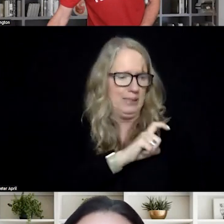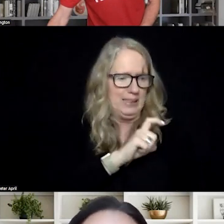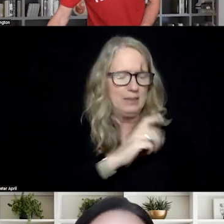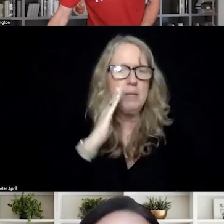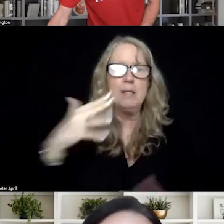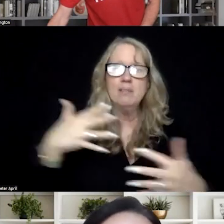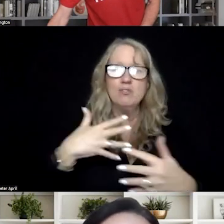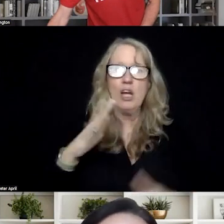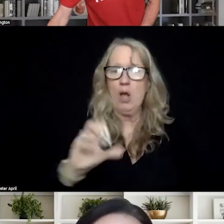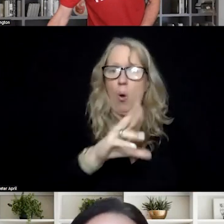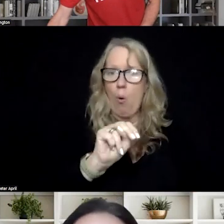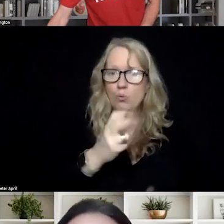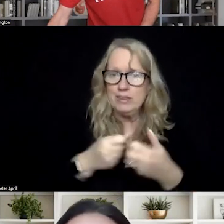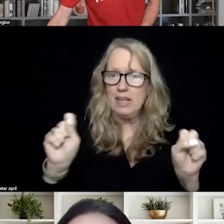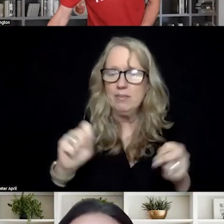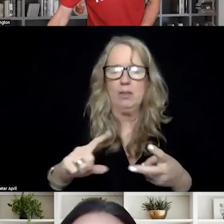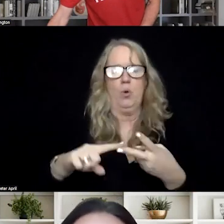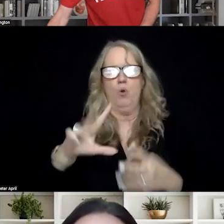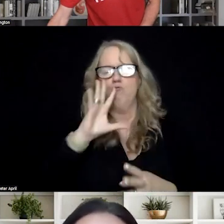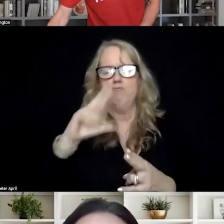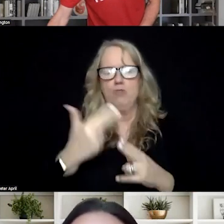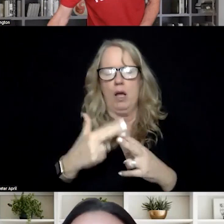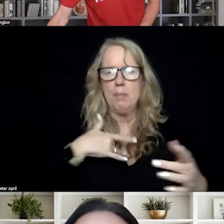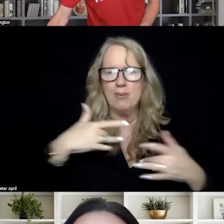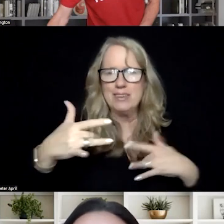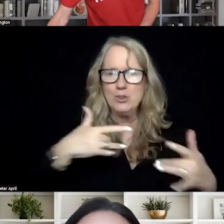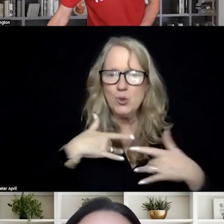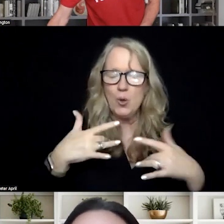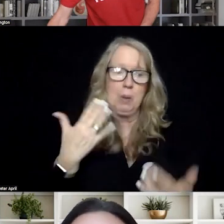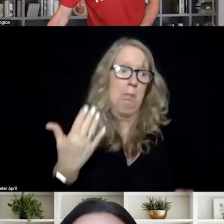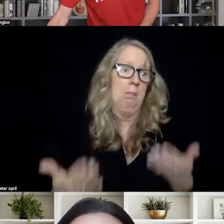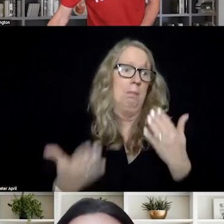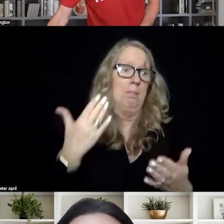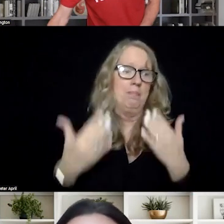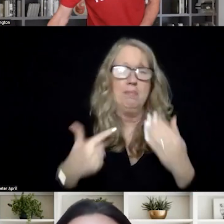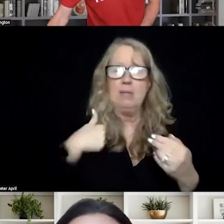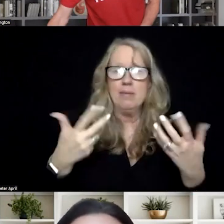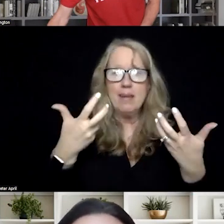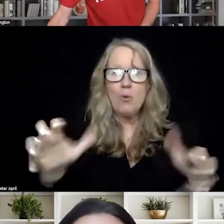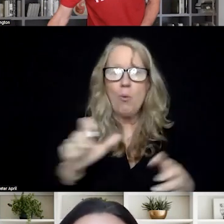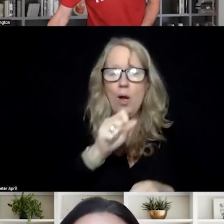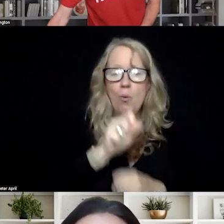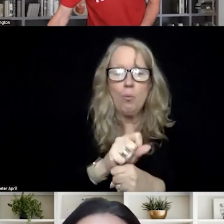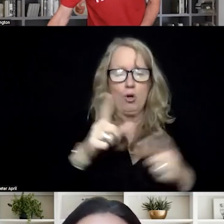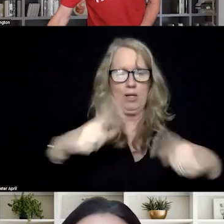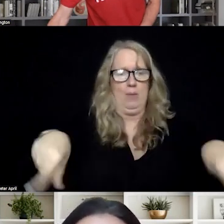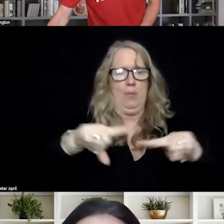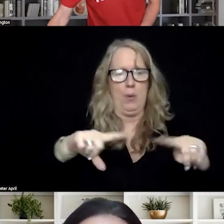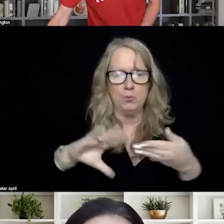safety, or they're talking about safety concerns, but that might be codes for not wanting to work in certain communities,